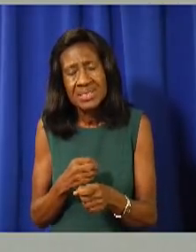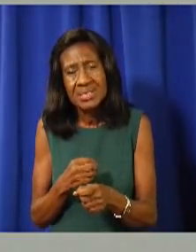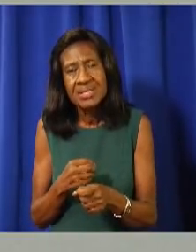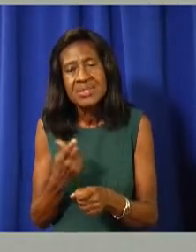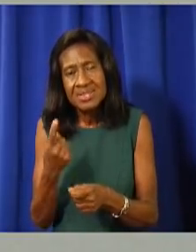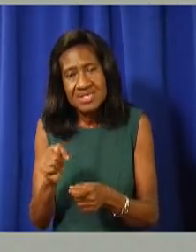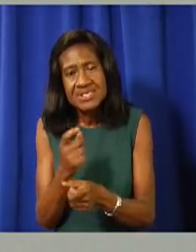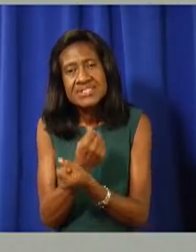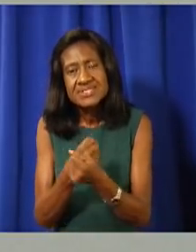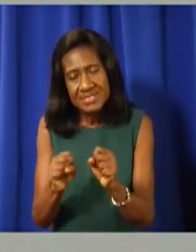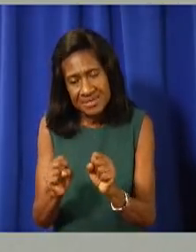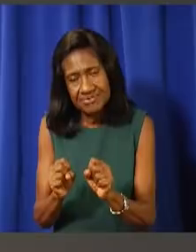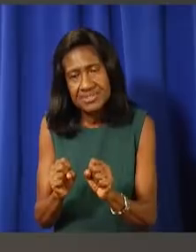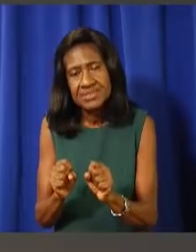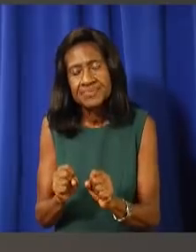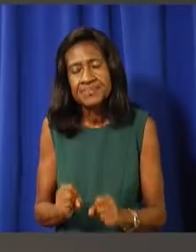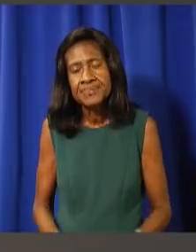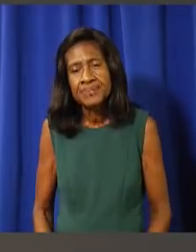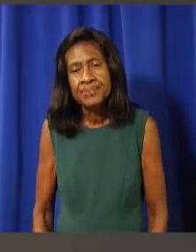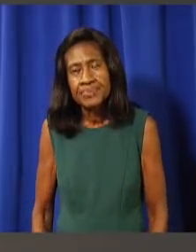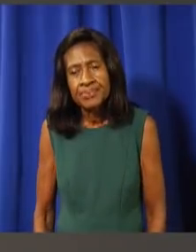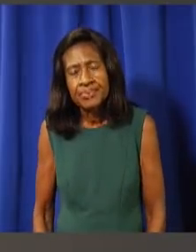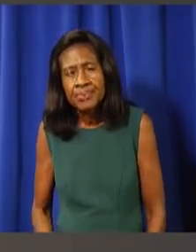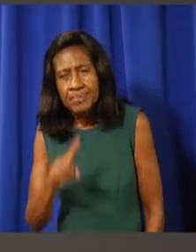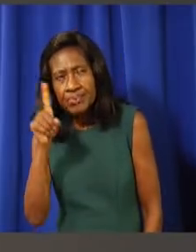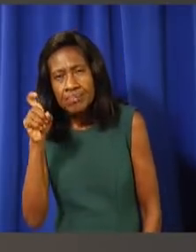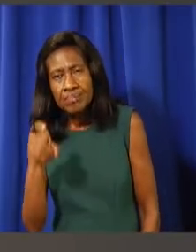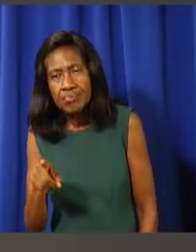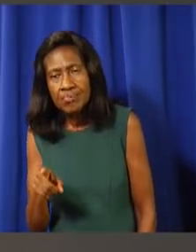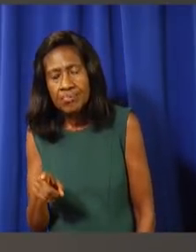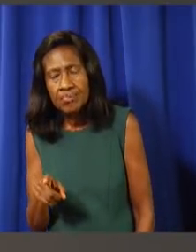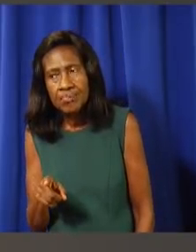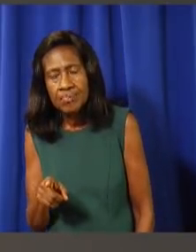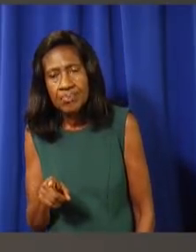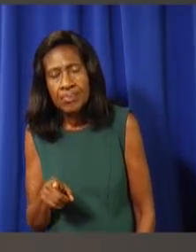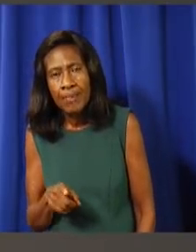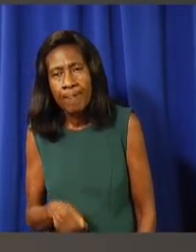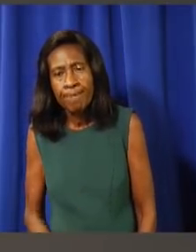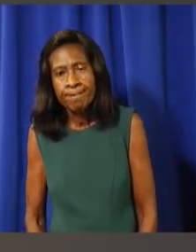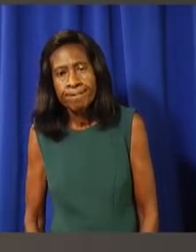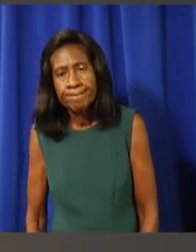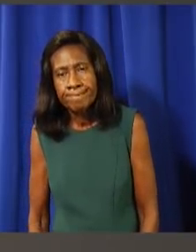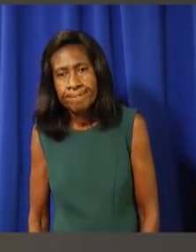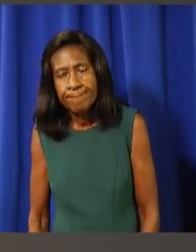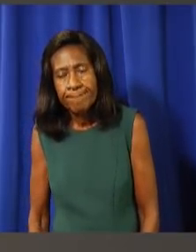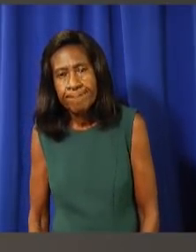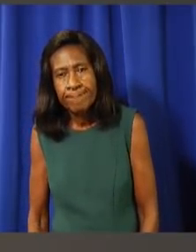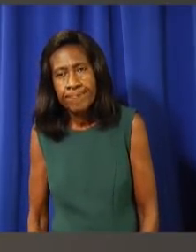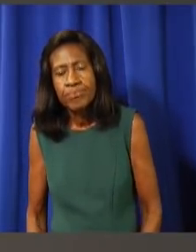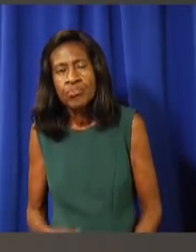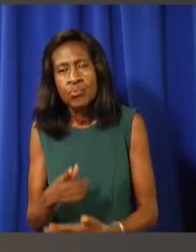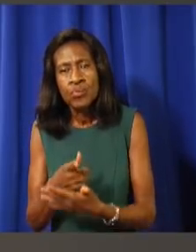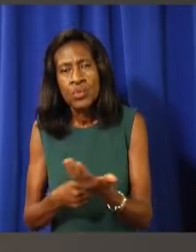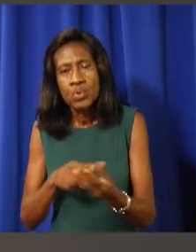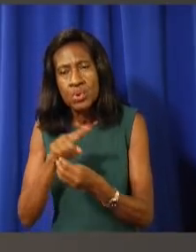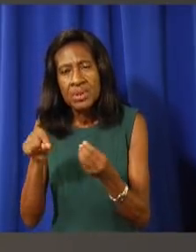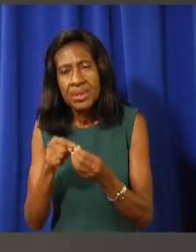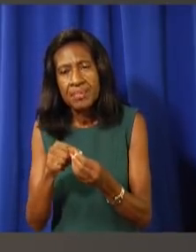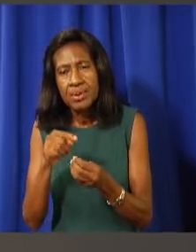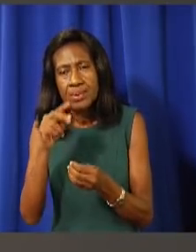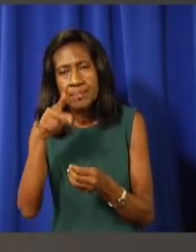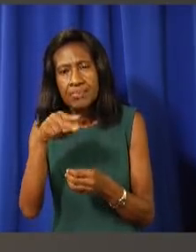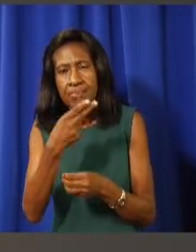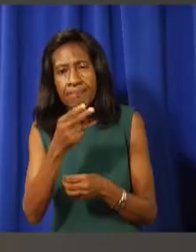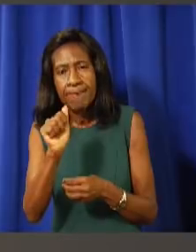you stated that, while it is the intention of the government to open and move along with not just phase three, but phase four. There is a